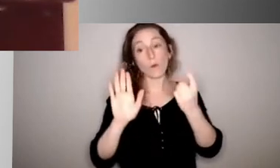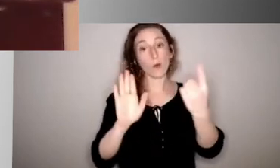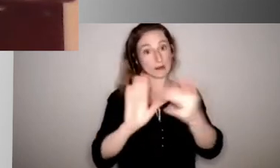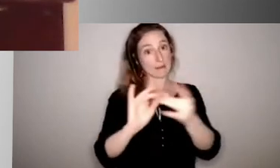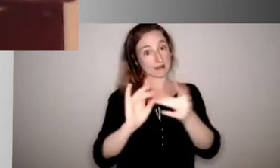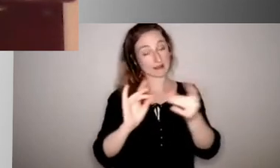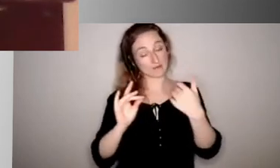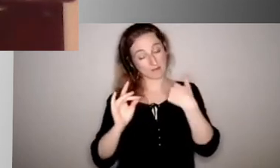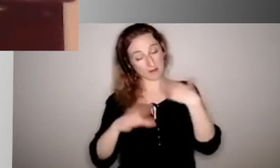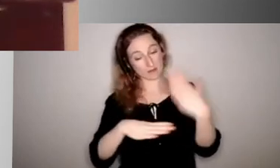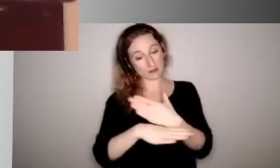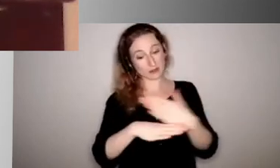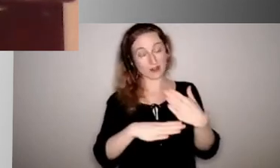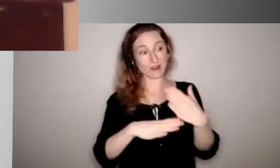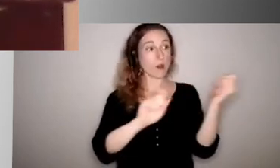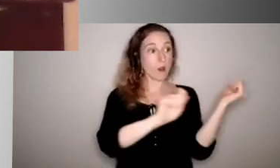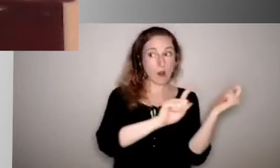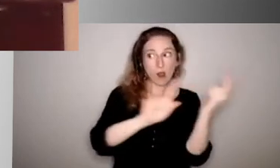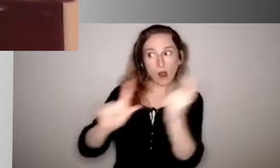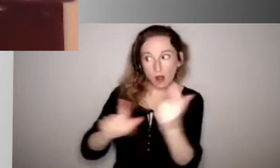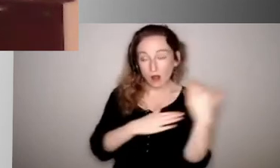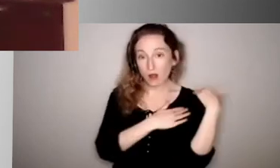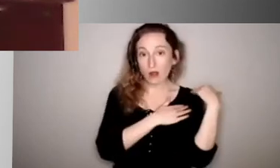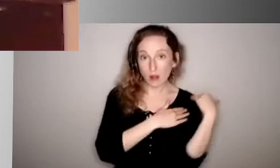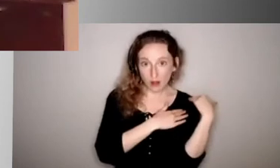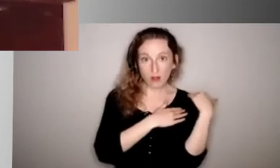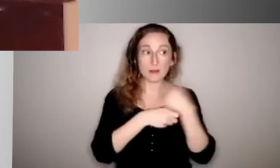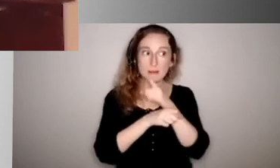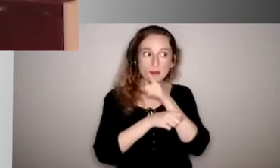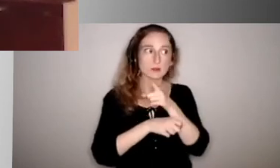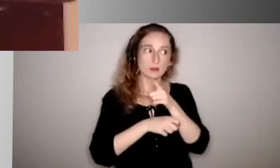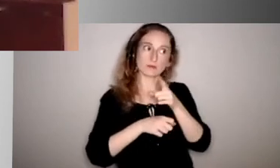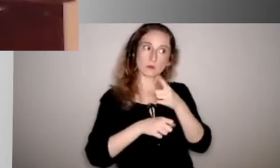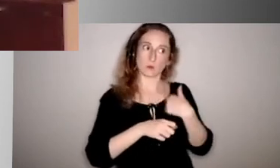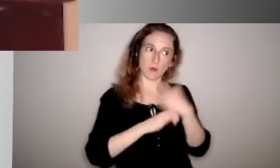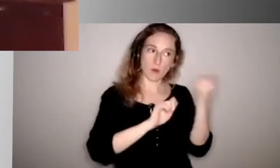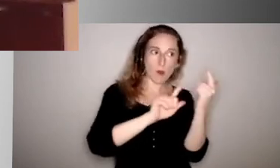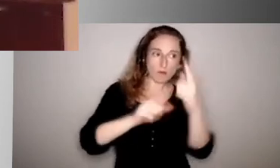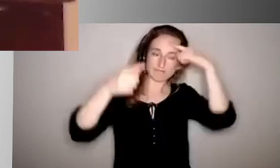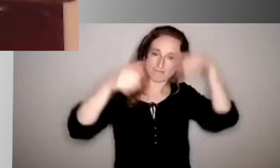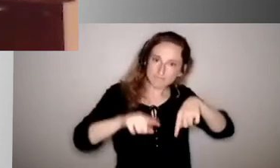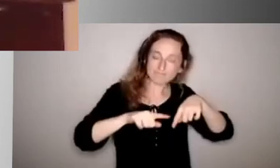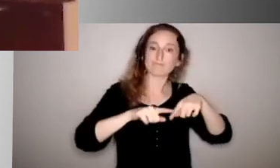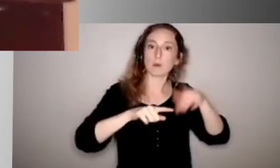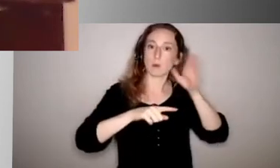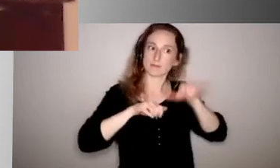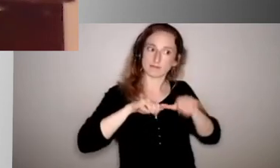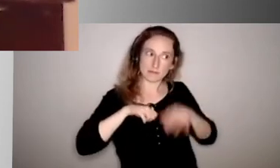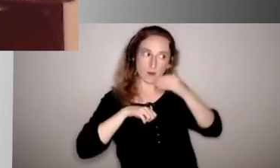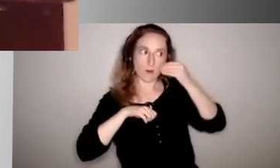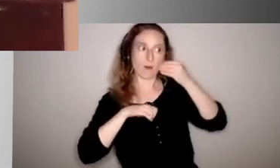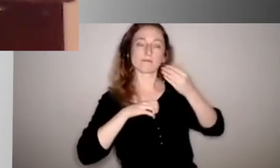staff is it's all of our responsibility to make sure that we are practicing those practices that we know are those safe practices that are going to